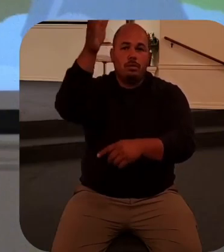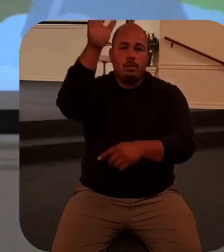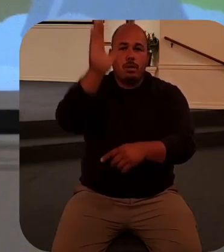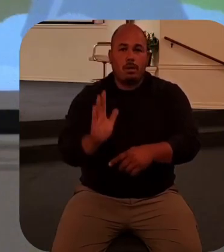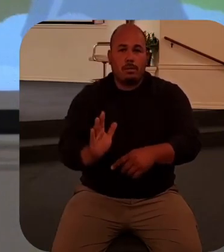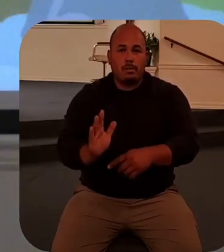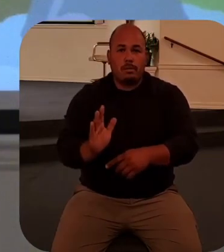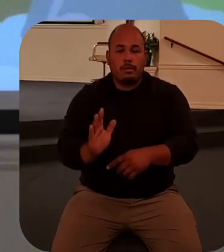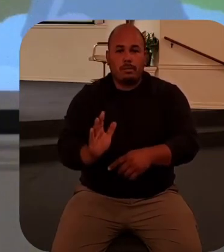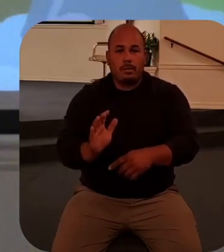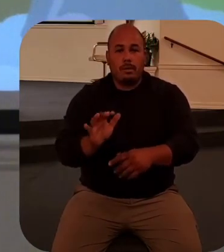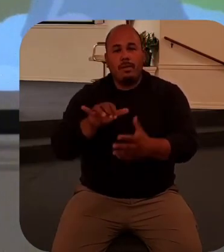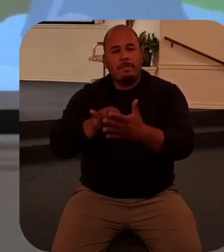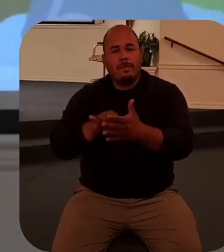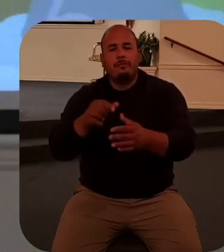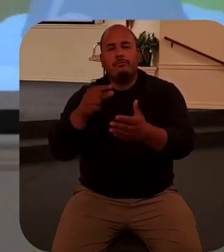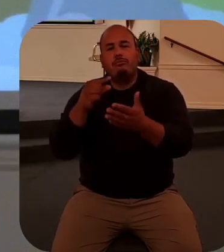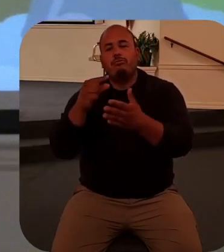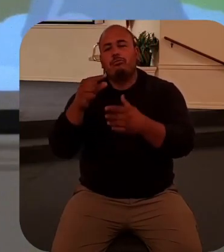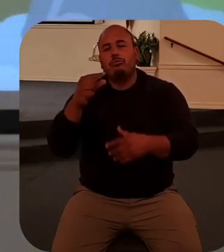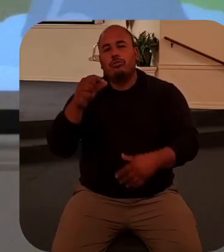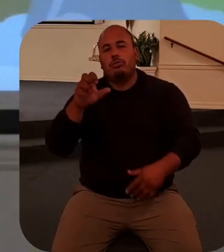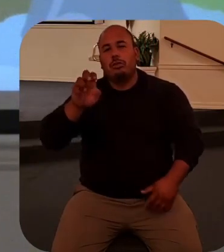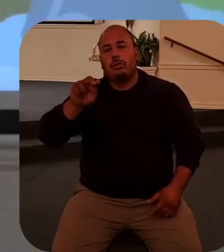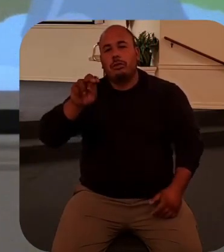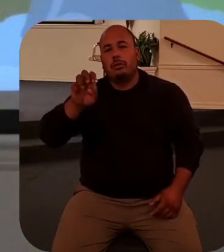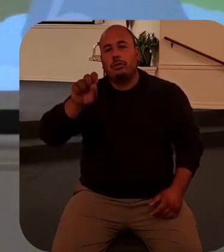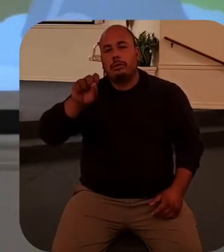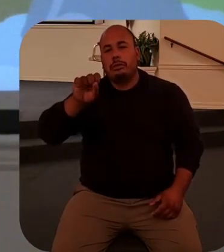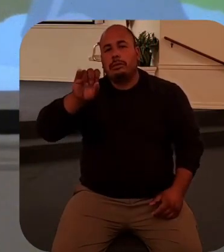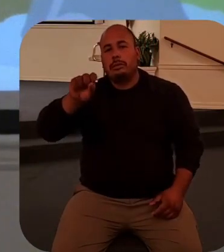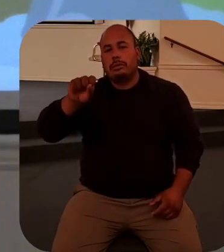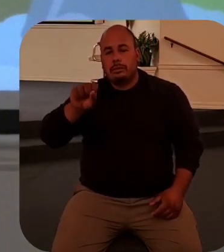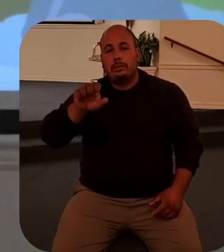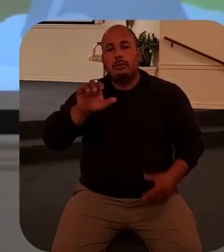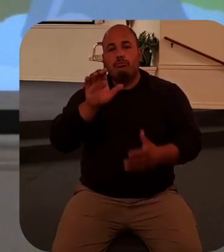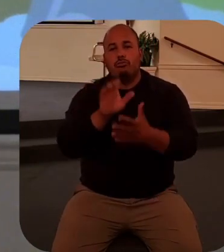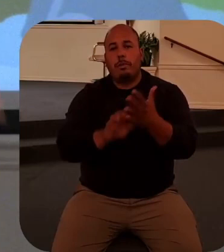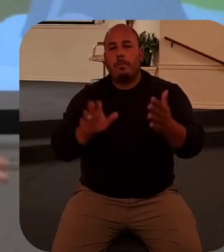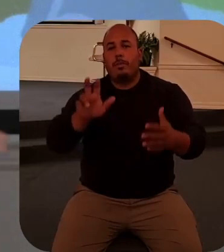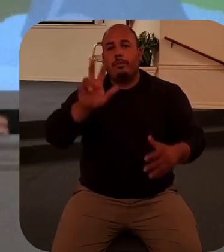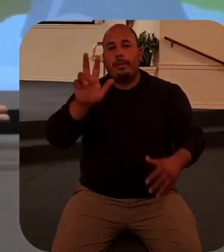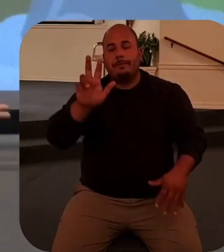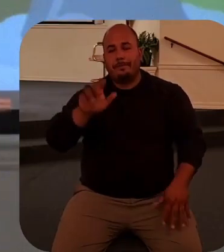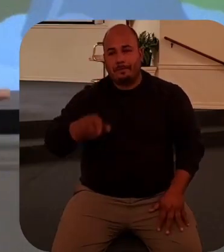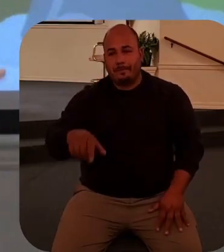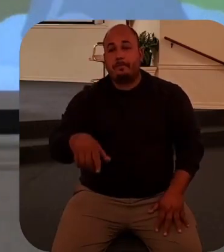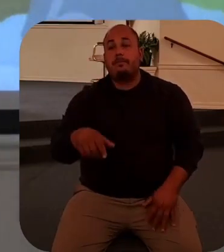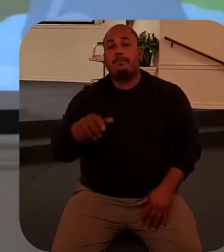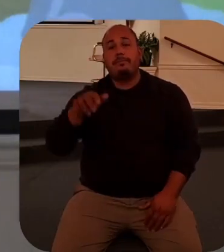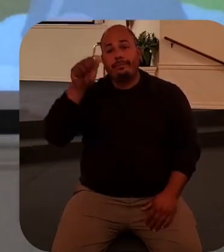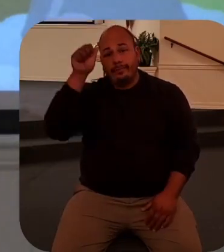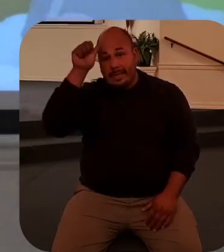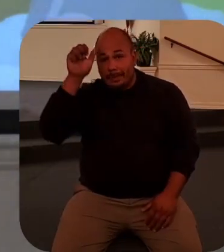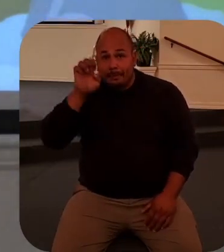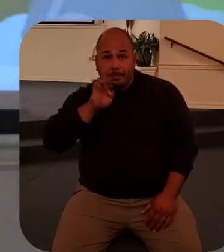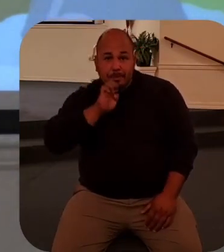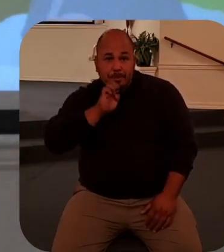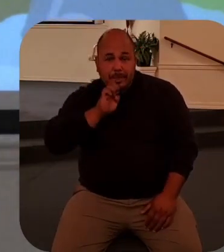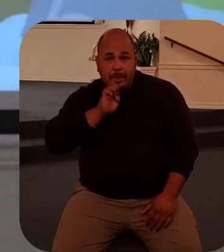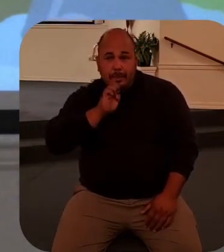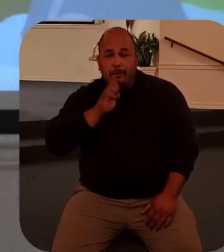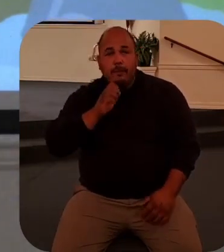that story is in Genesis chapter 3 Adam and Eve both ate from the